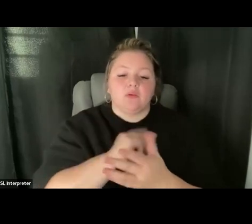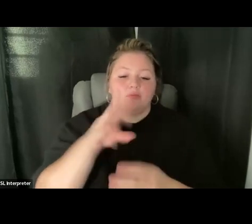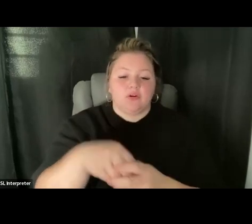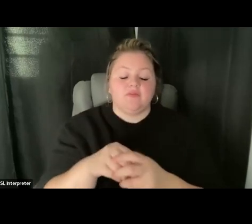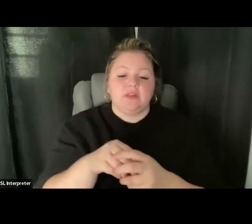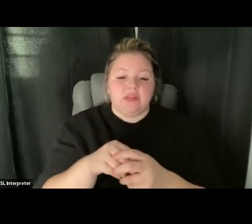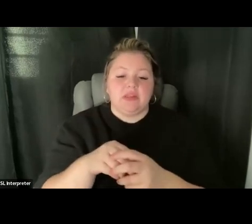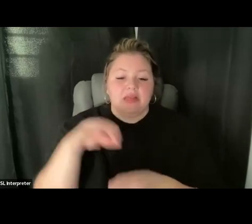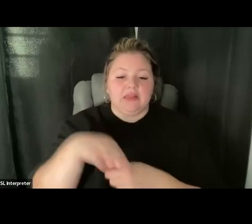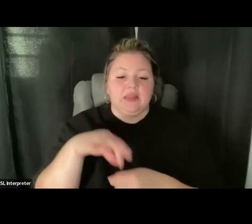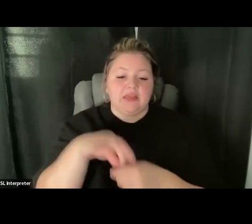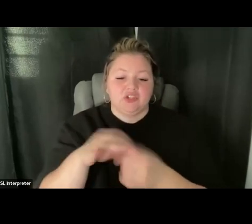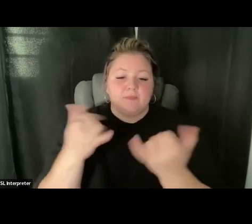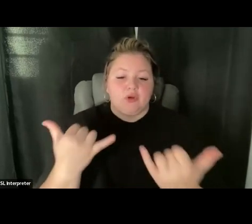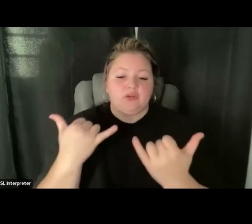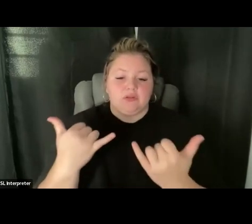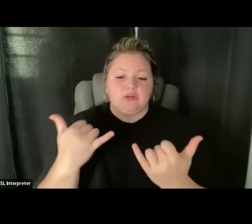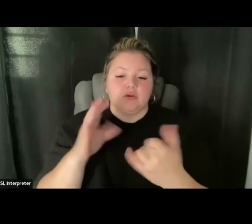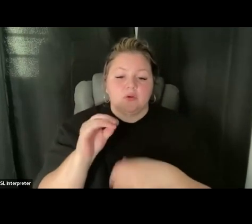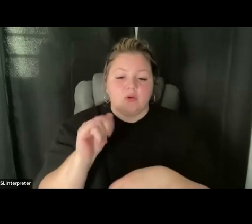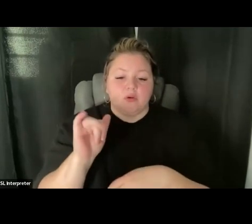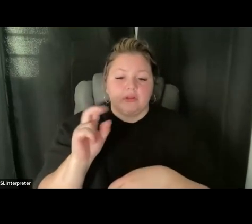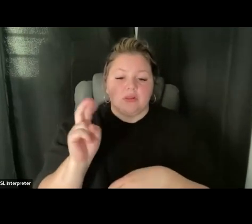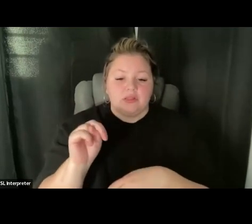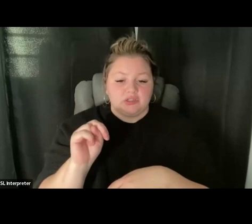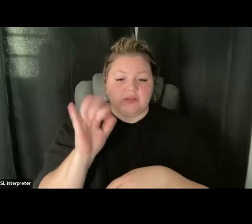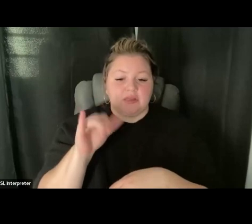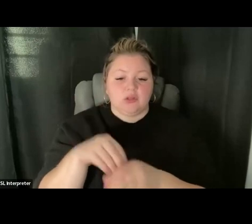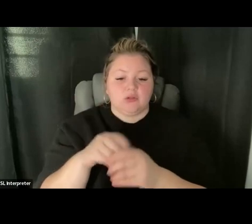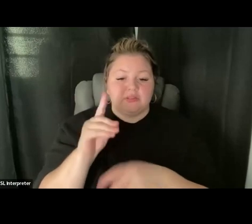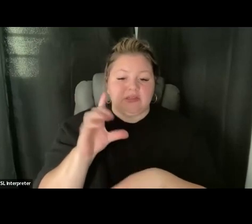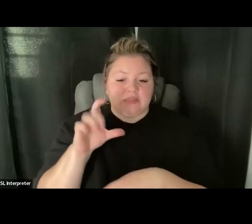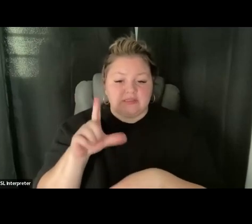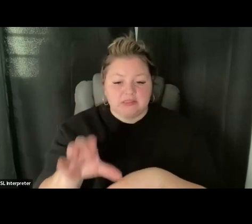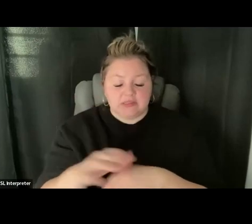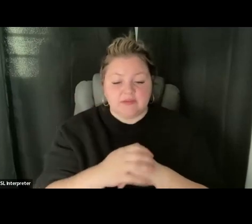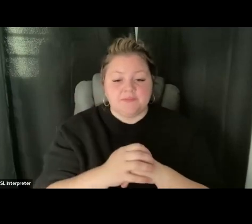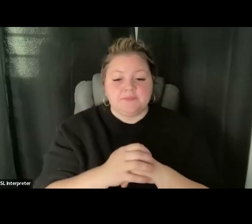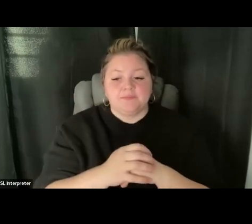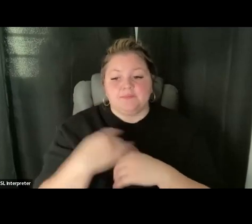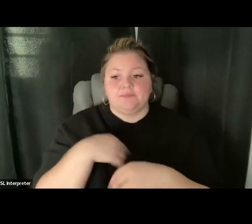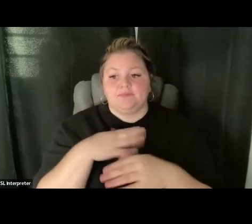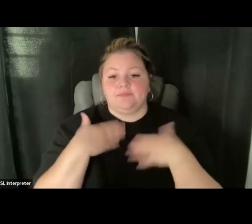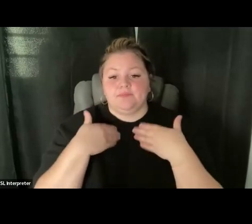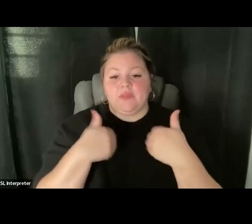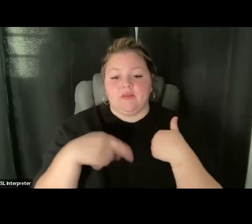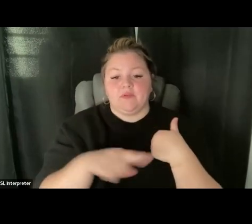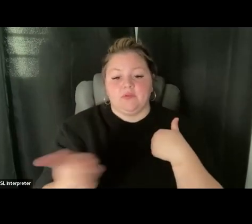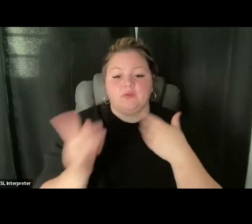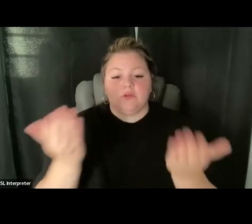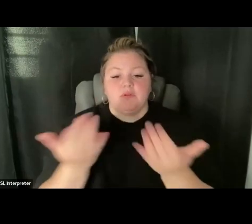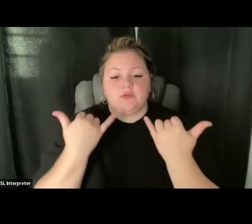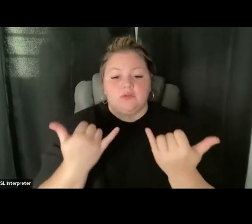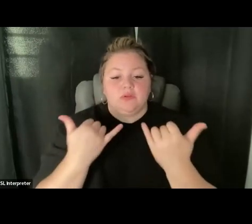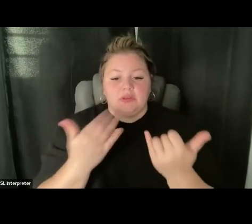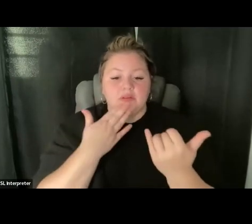the disability law center. So we're really happy to be here today. Thank you so much for having me. And I'm going to